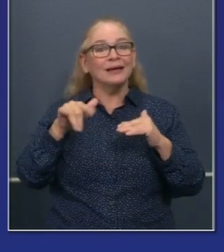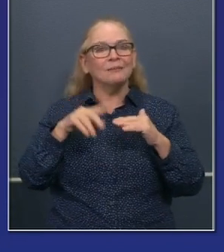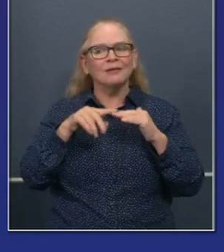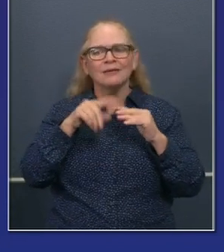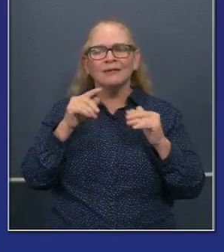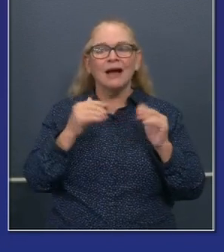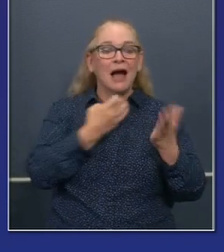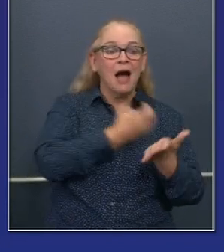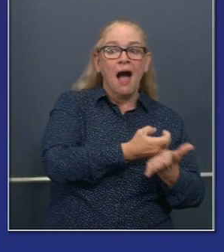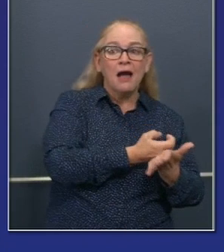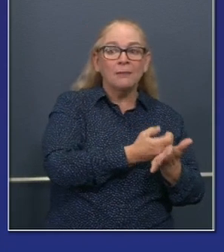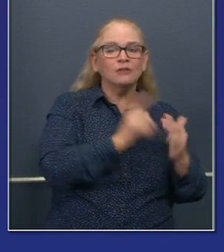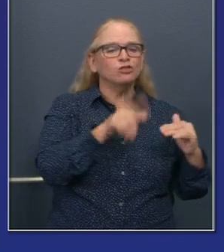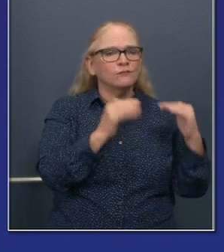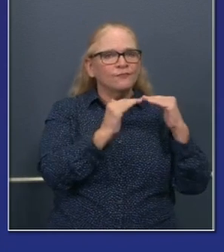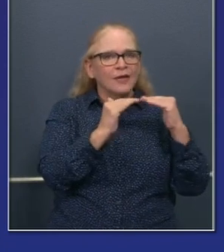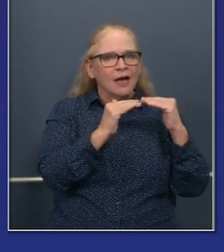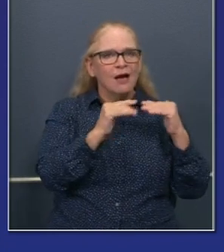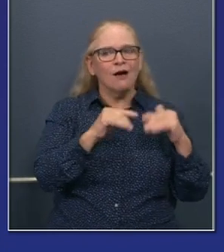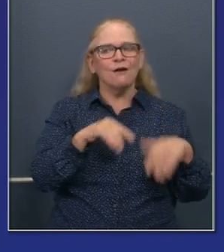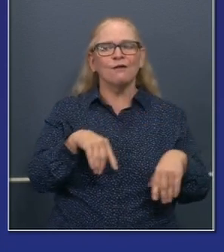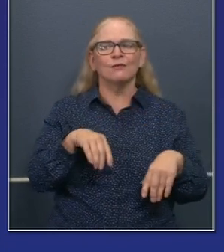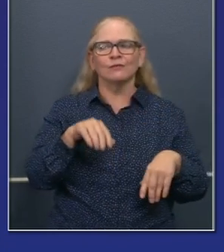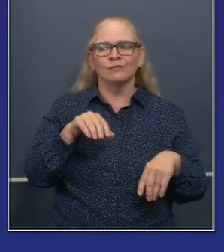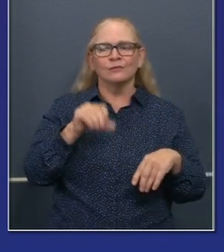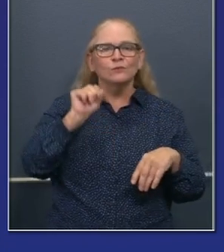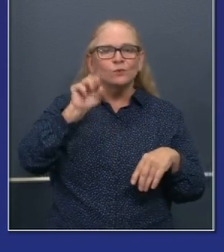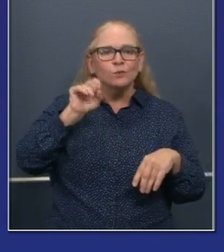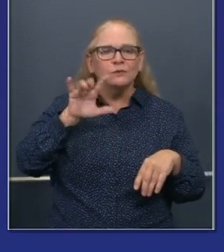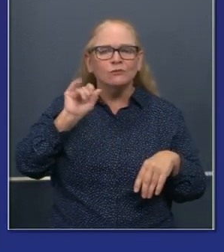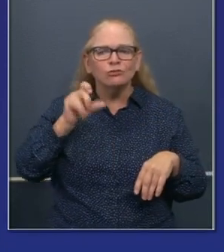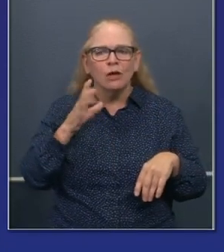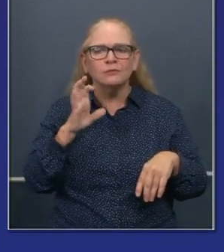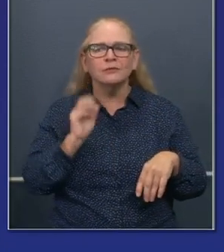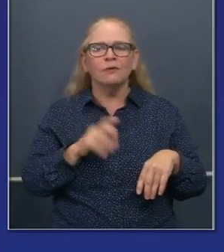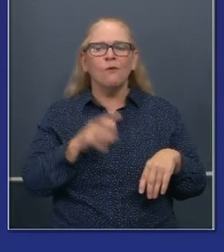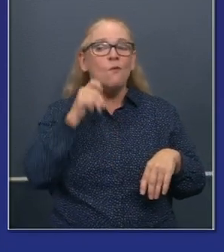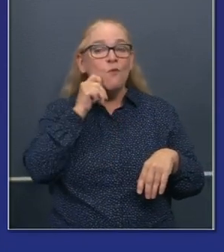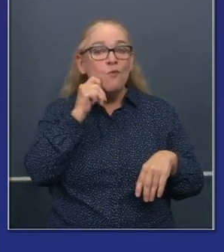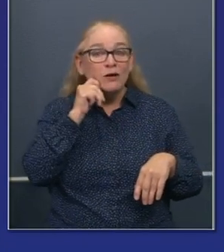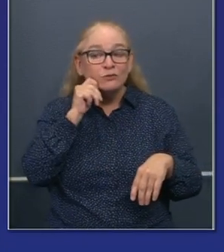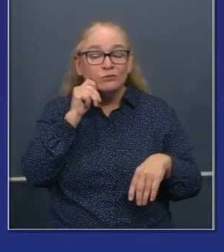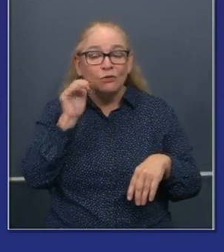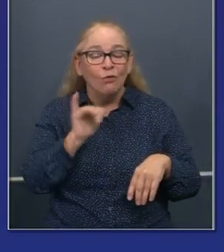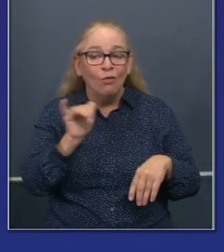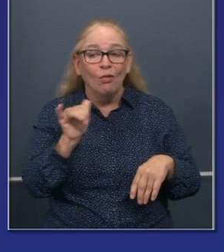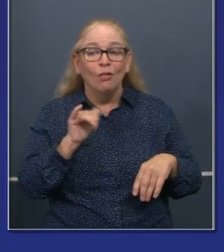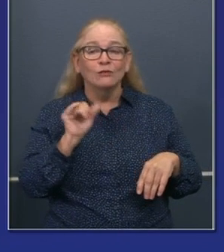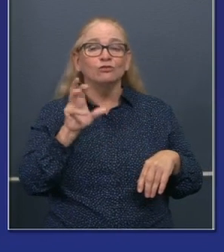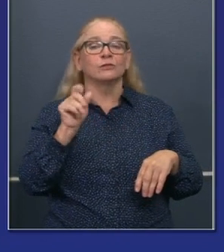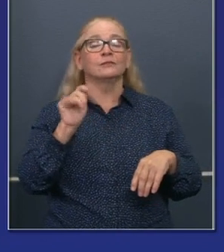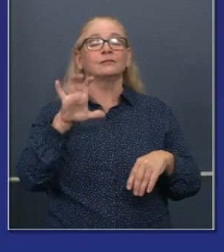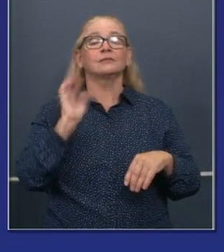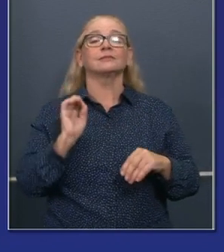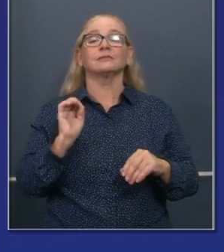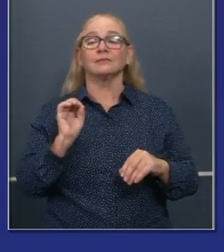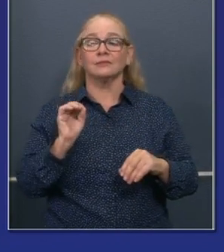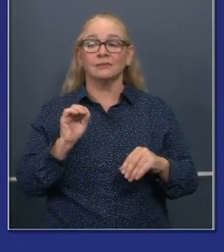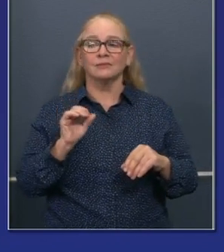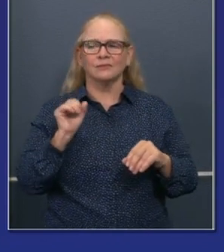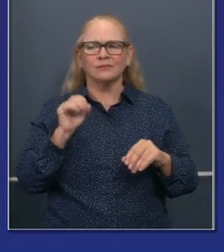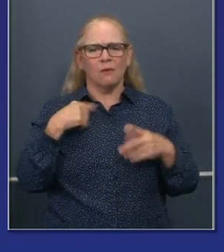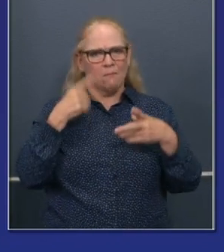justice, social justice, racial justice. And so it's a remarkable group of individuals that truly